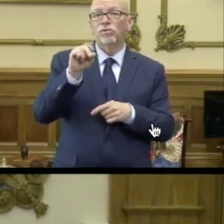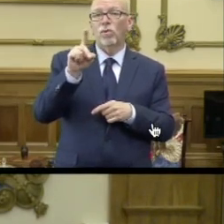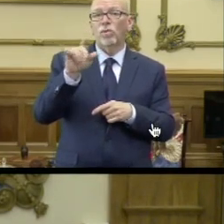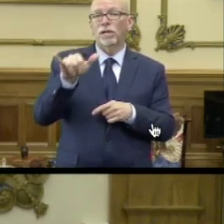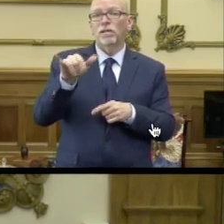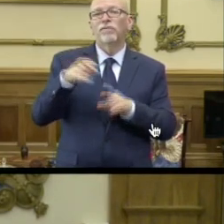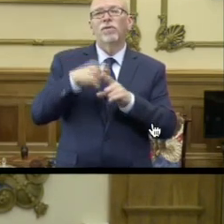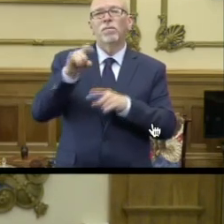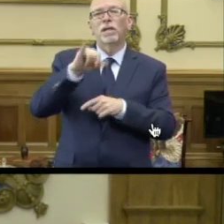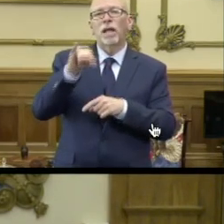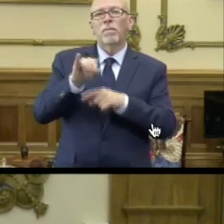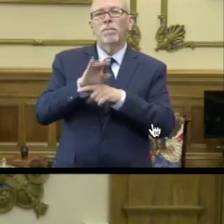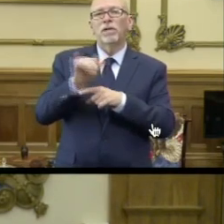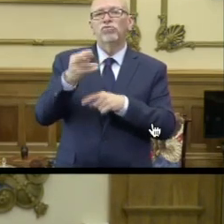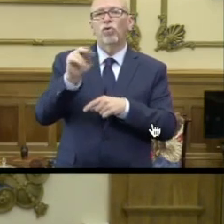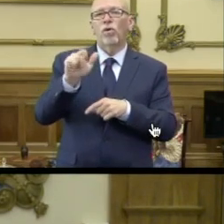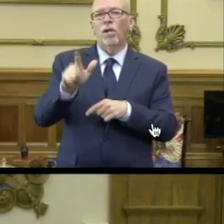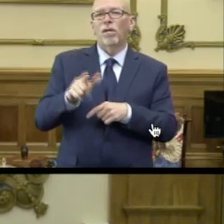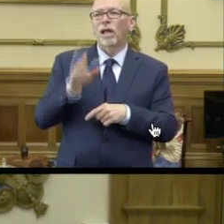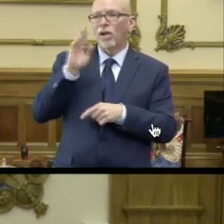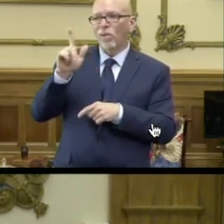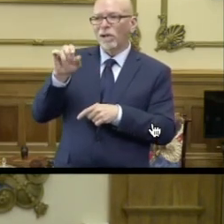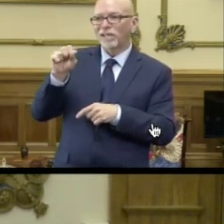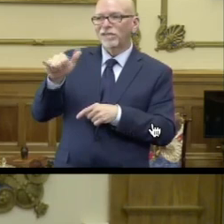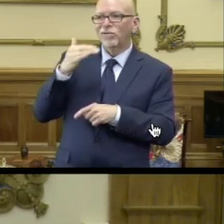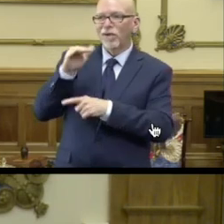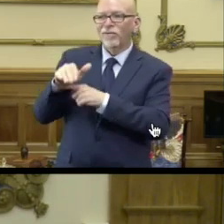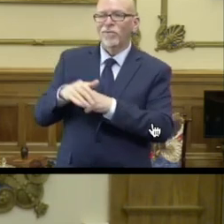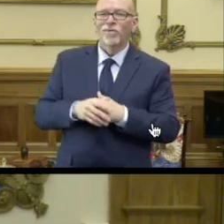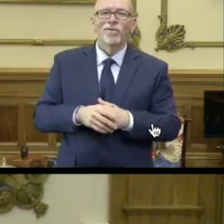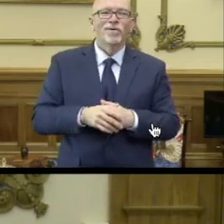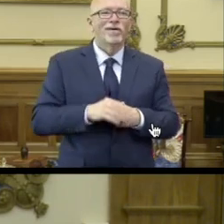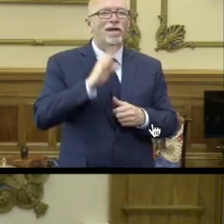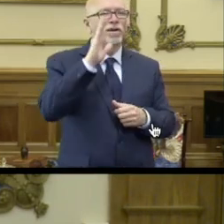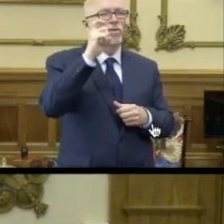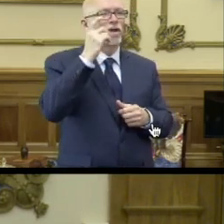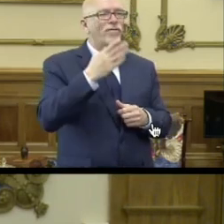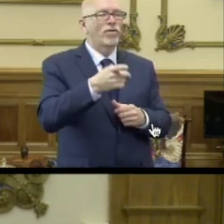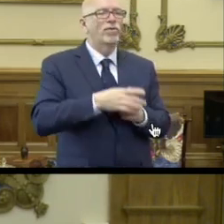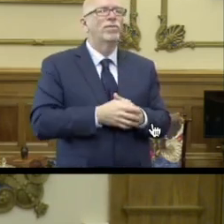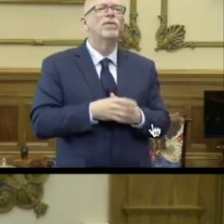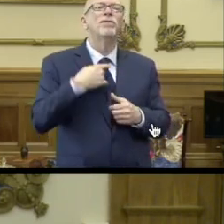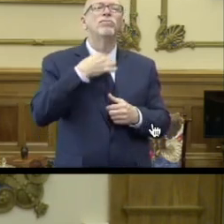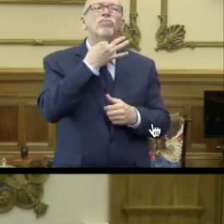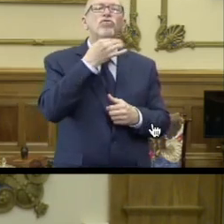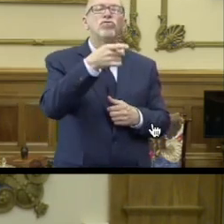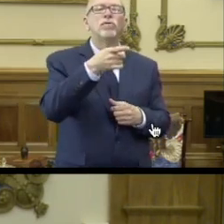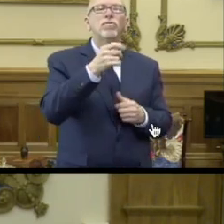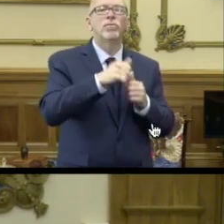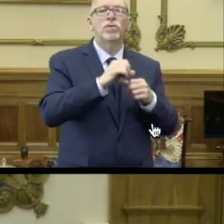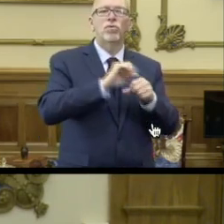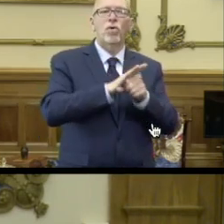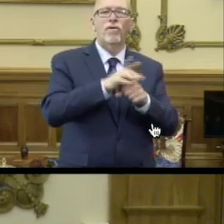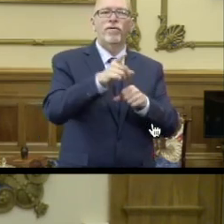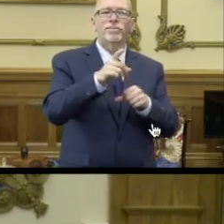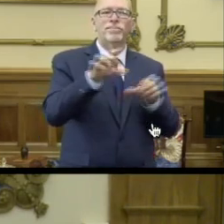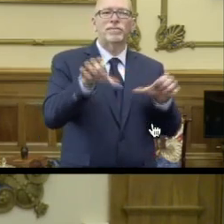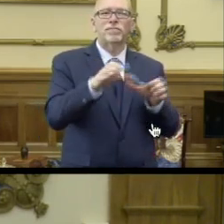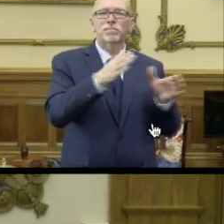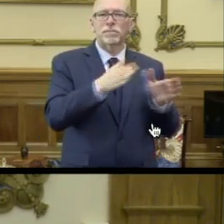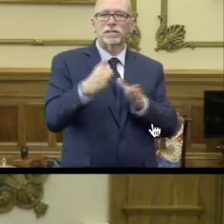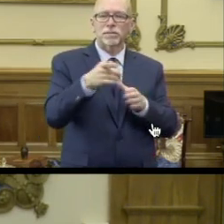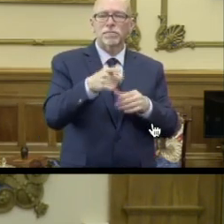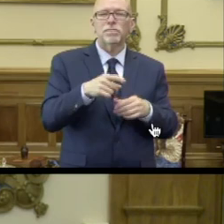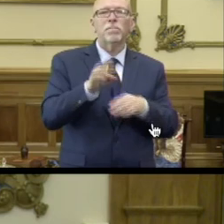Indianapolis Business Journal. Hello, Lindsay. Good afternoon. Hello, Governor. I'm curious with this COVID-19 action plan